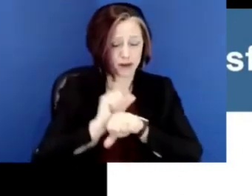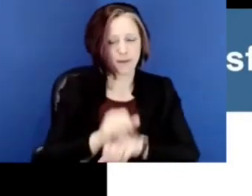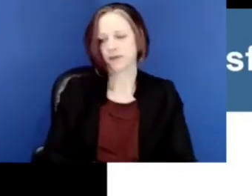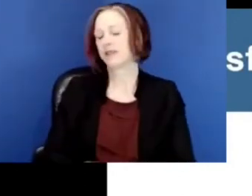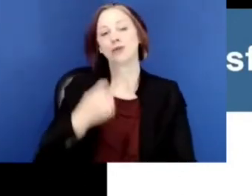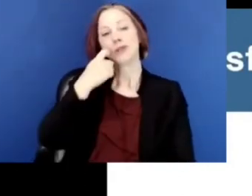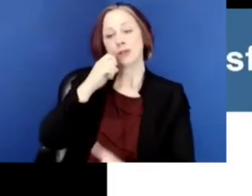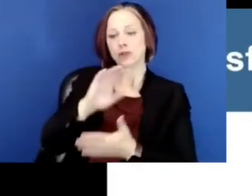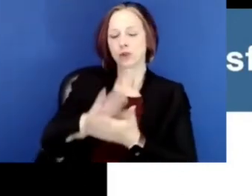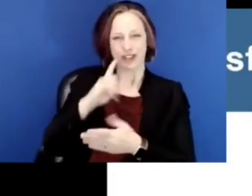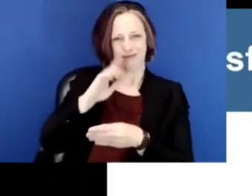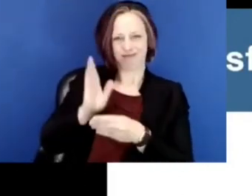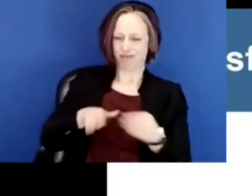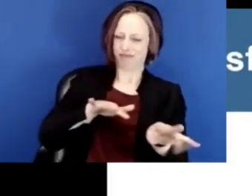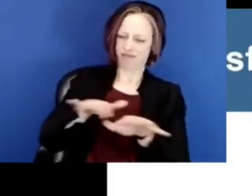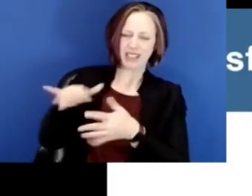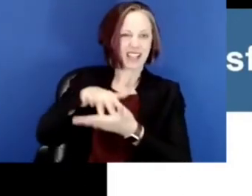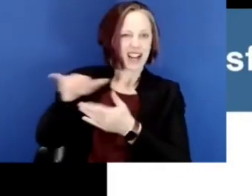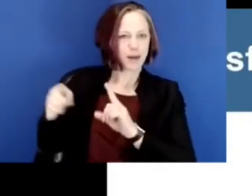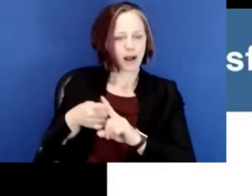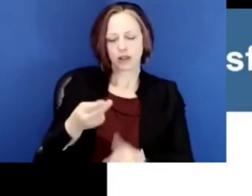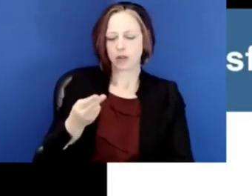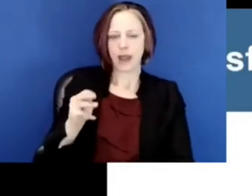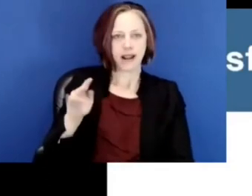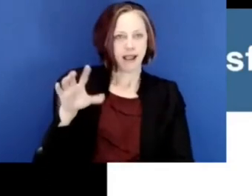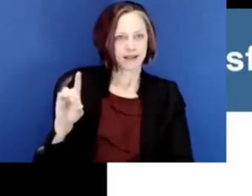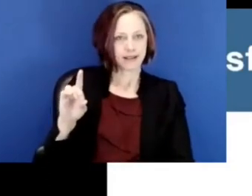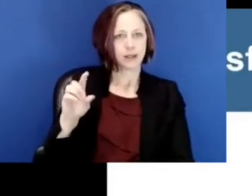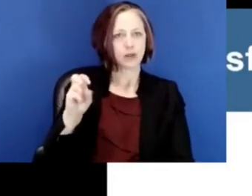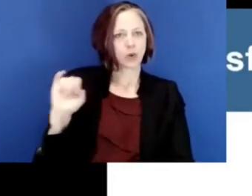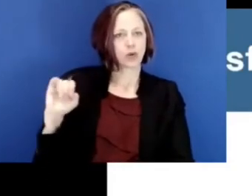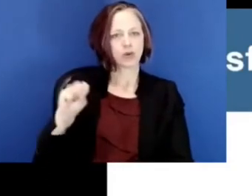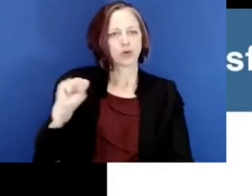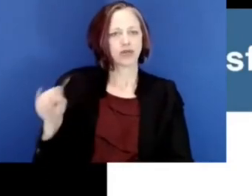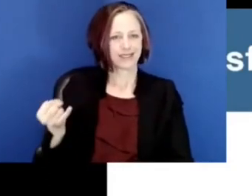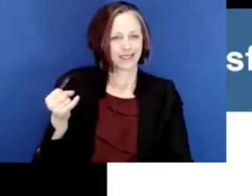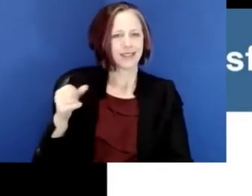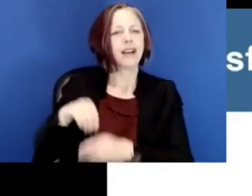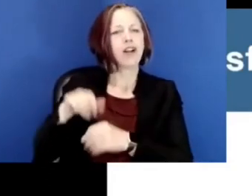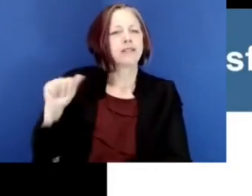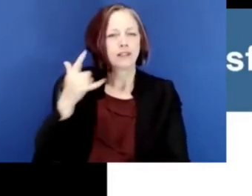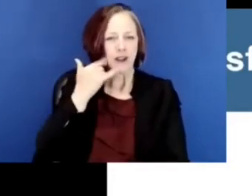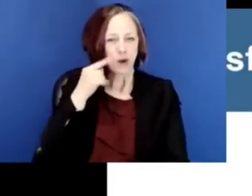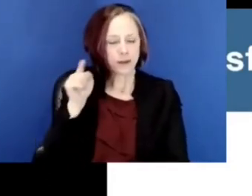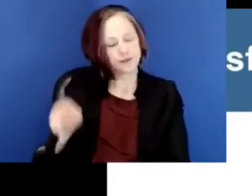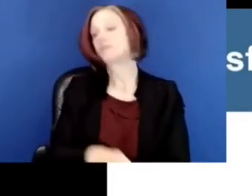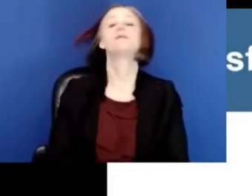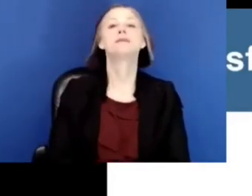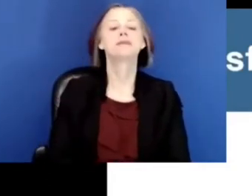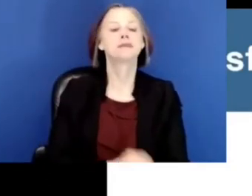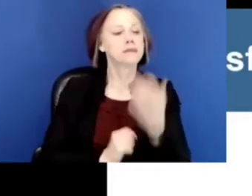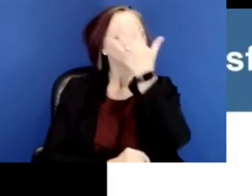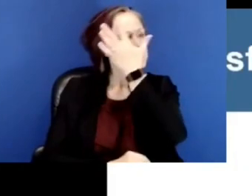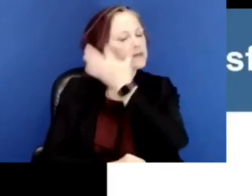One school we recently just completed a study of was Humanitas Social Justice High School in Los Angeles, where